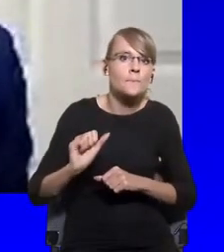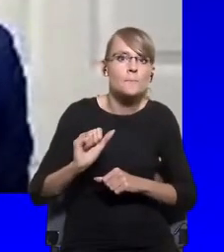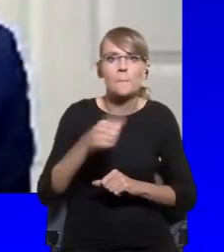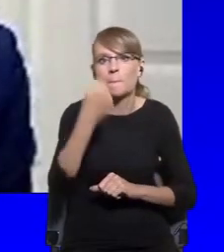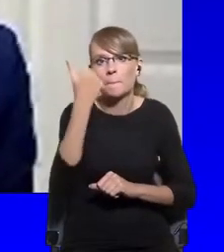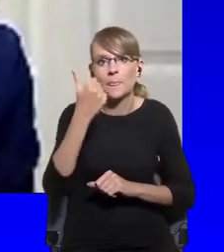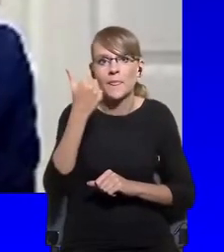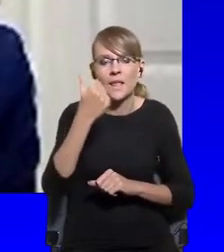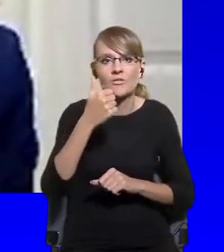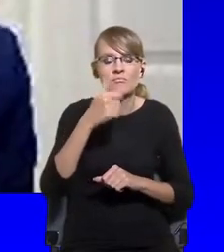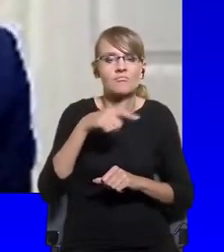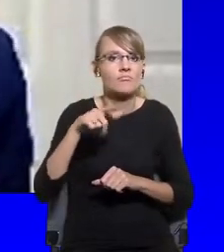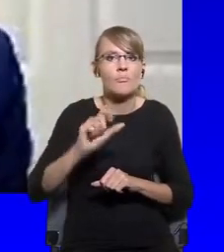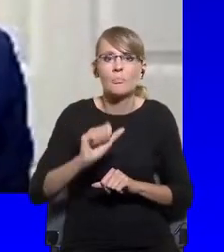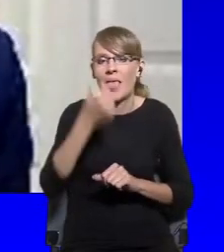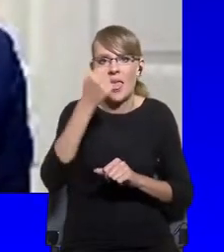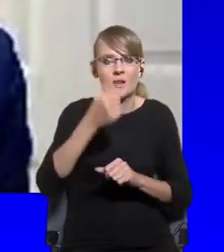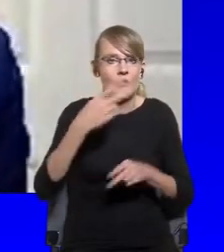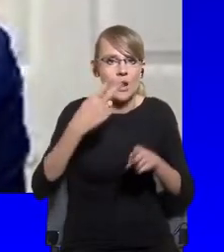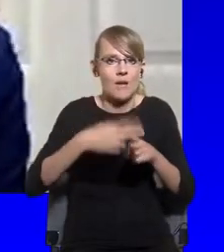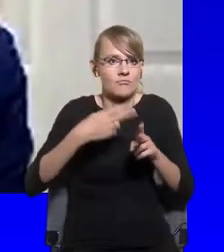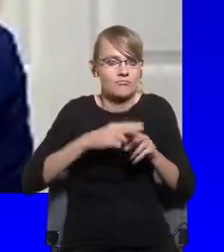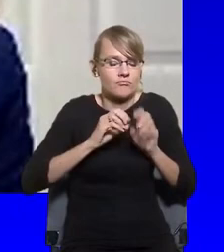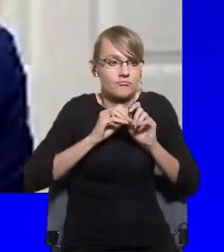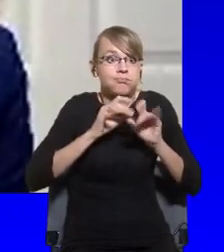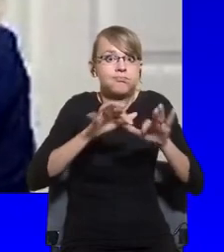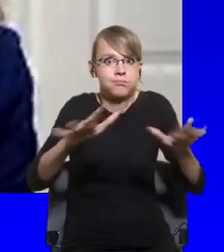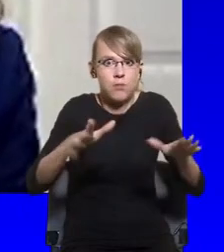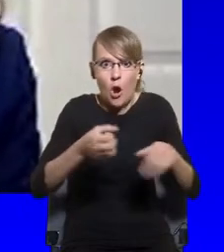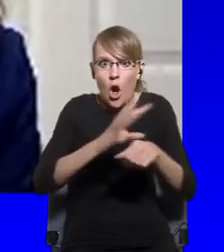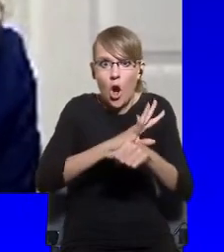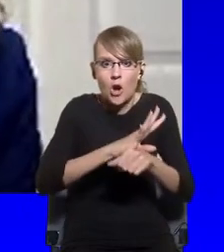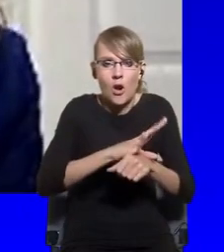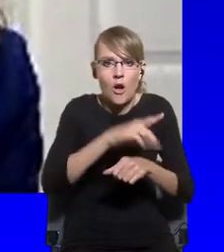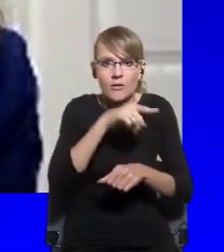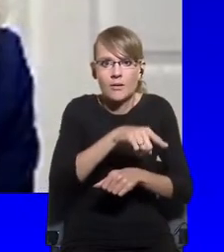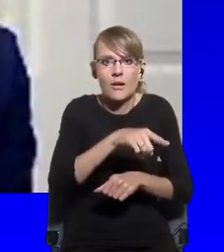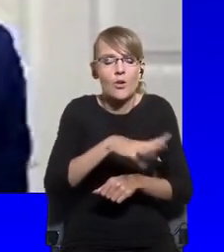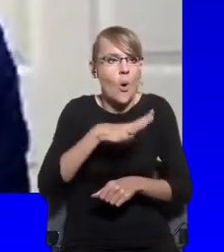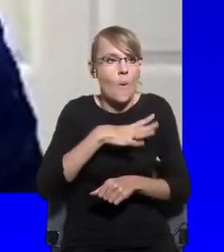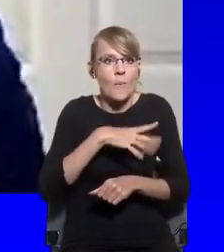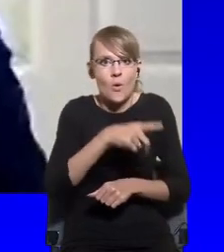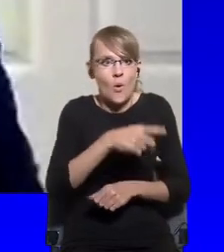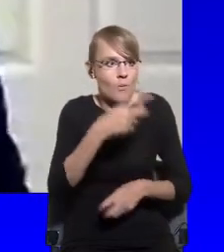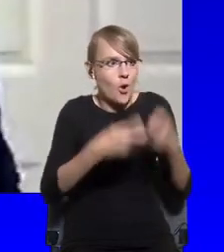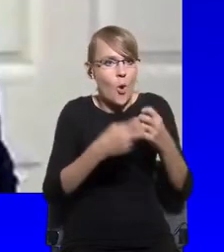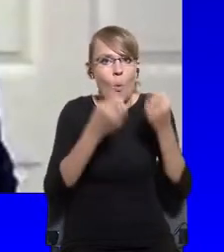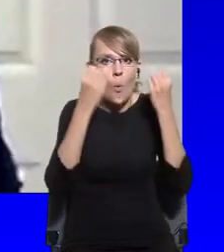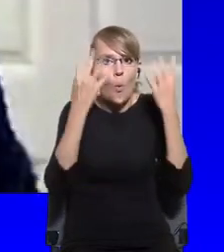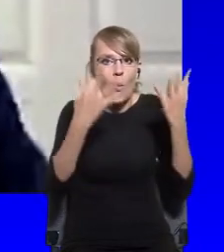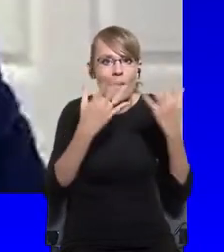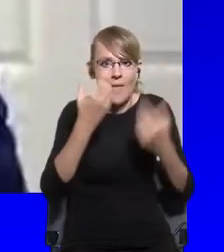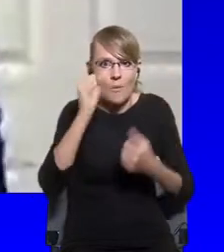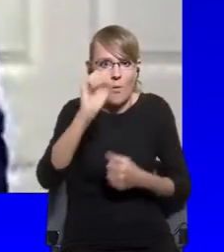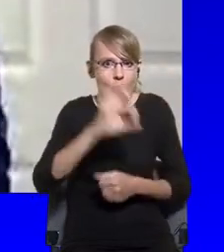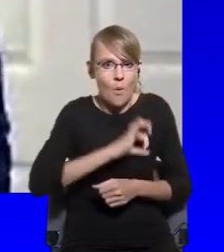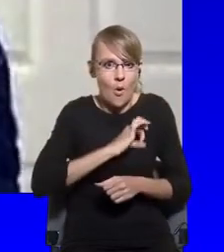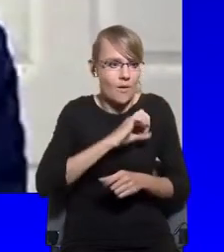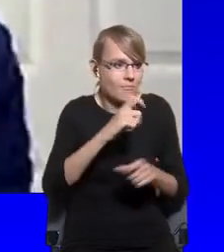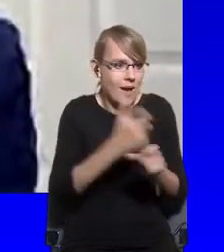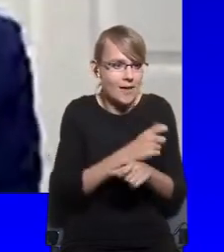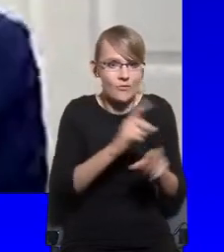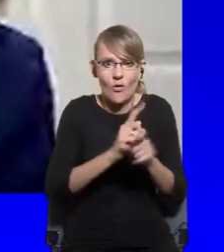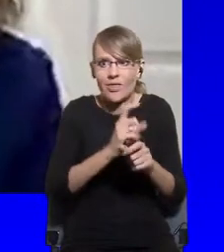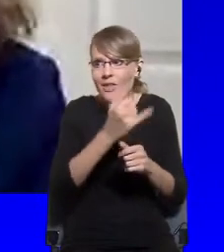democratic culture in this country and in many parts of Europe. I think that there has been a